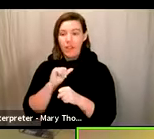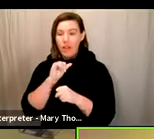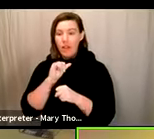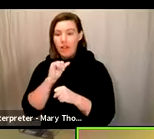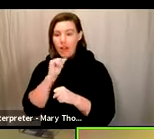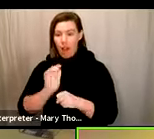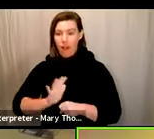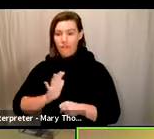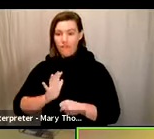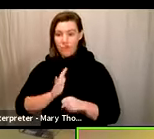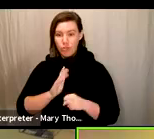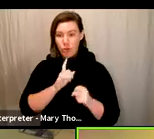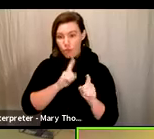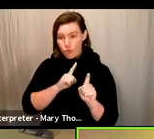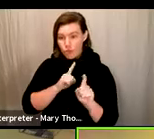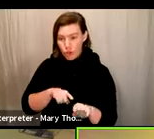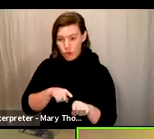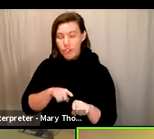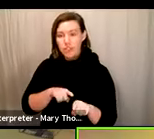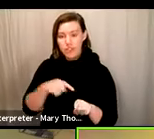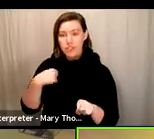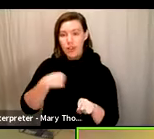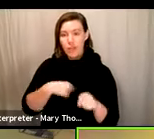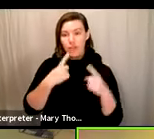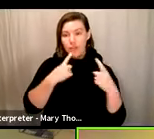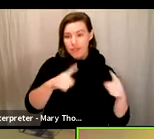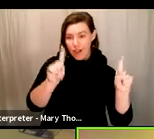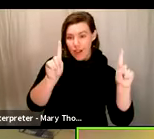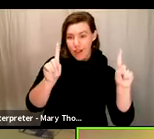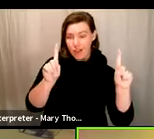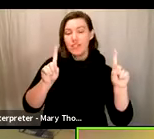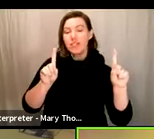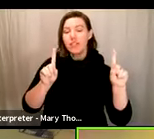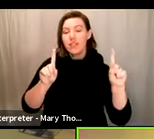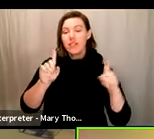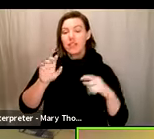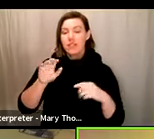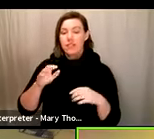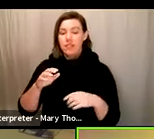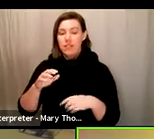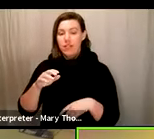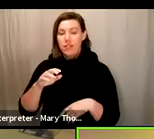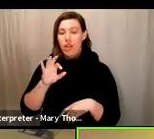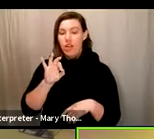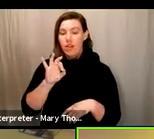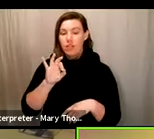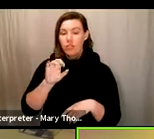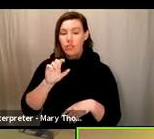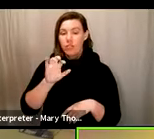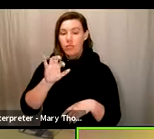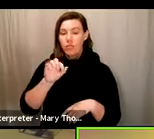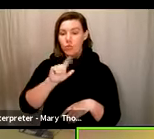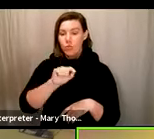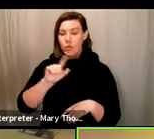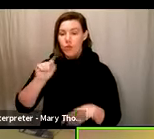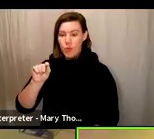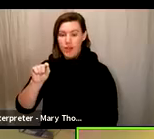election held on November 3rd, 2020, in King County State of Washington are true and correct?